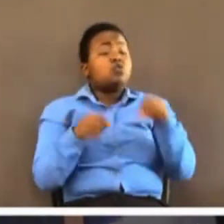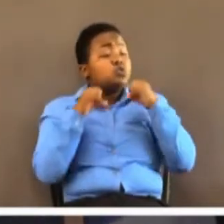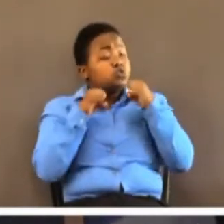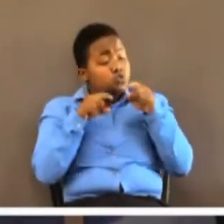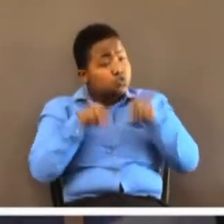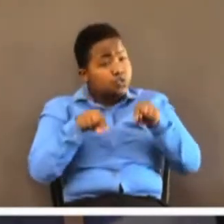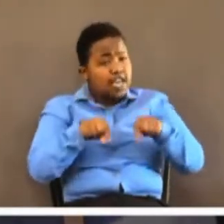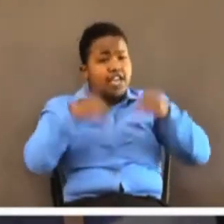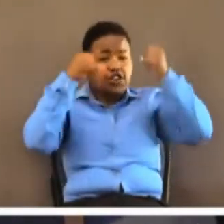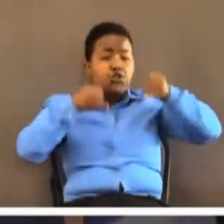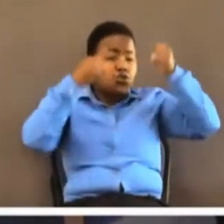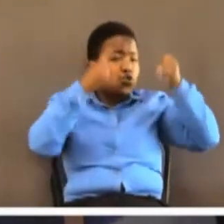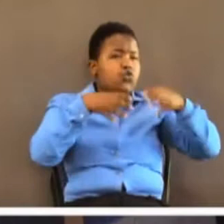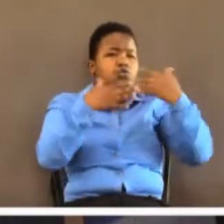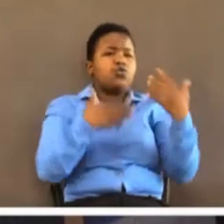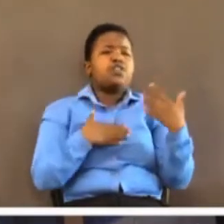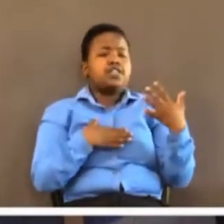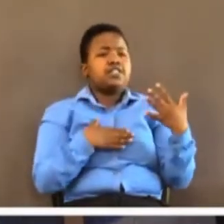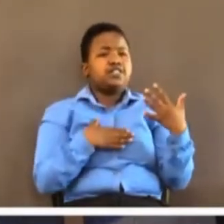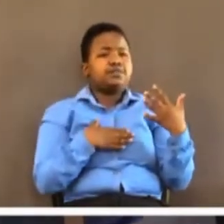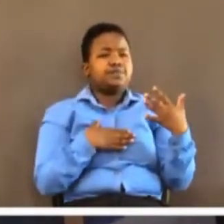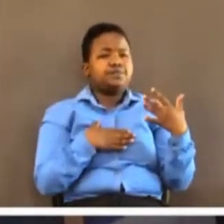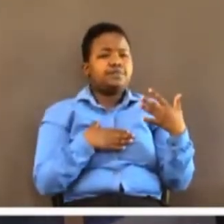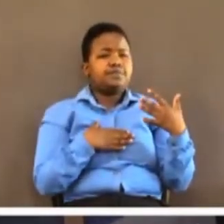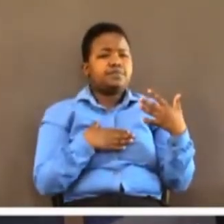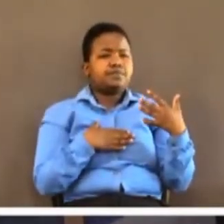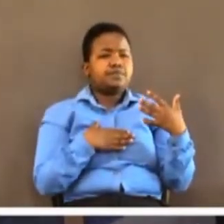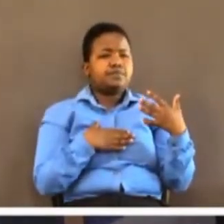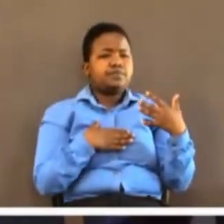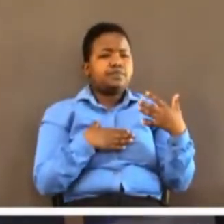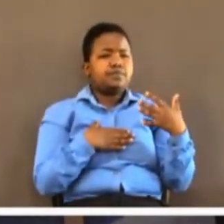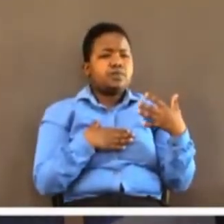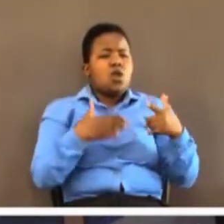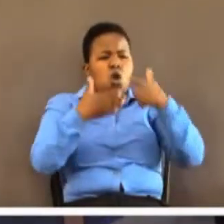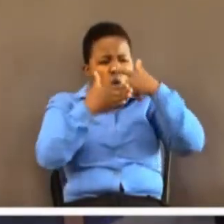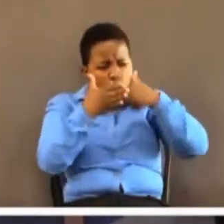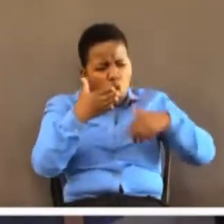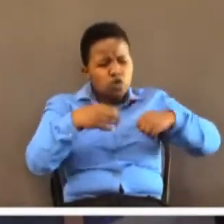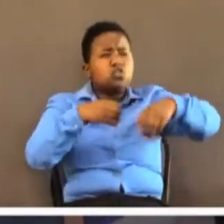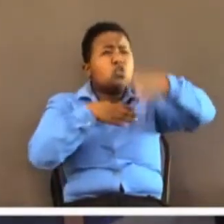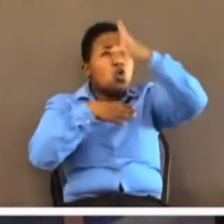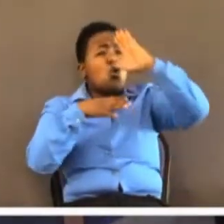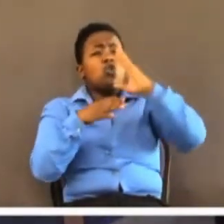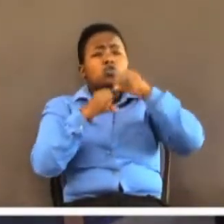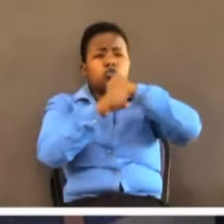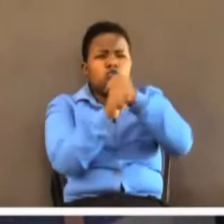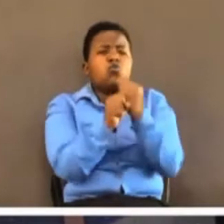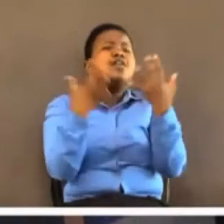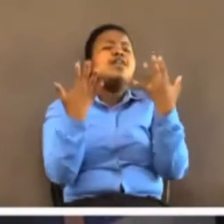question here is not what God had done in the past. The question is, what is God doing right now?